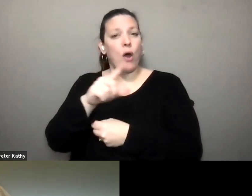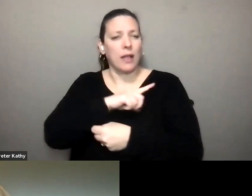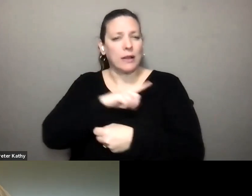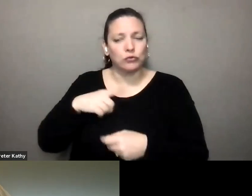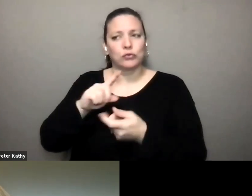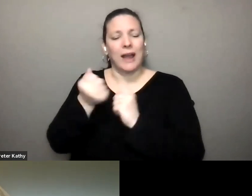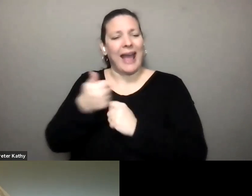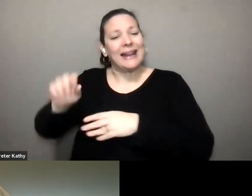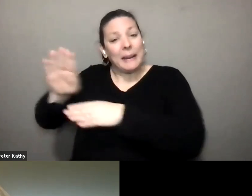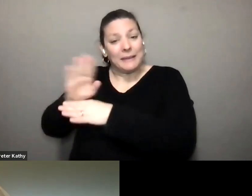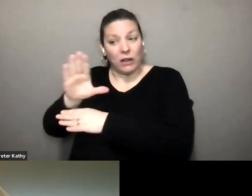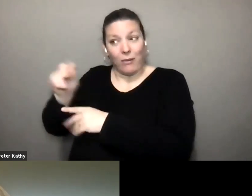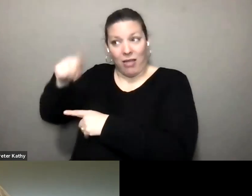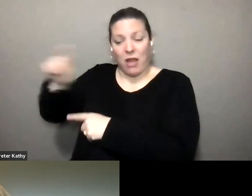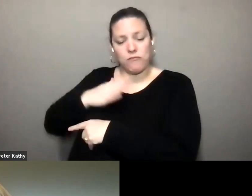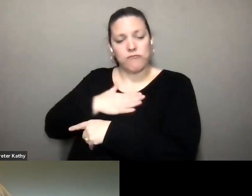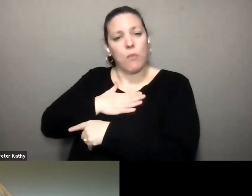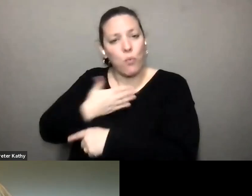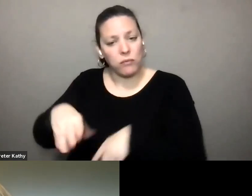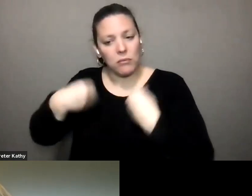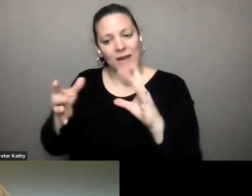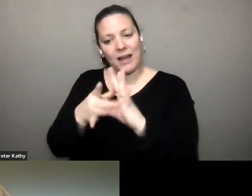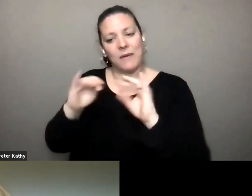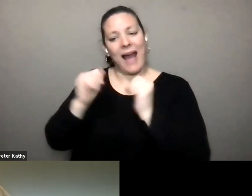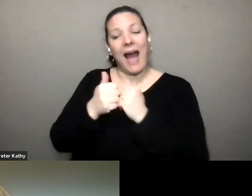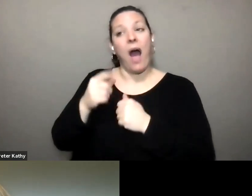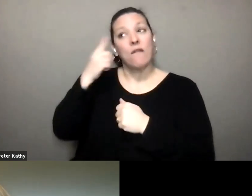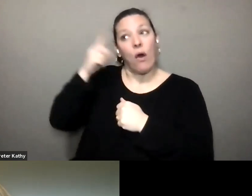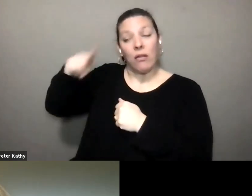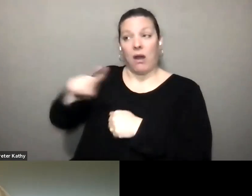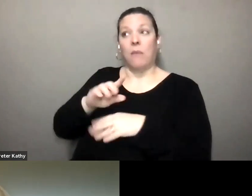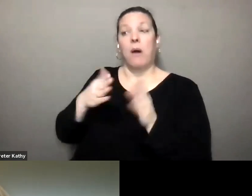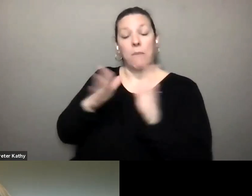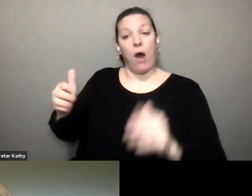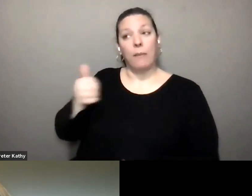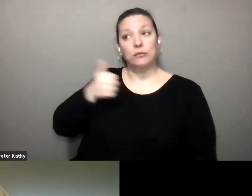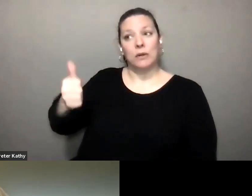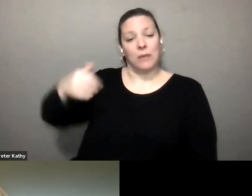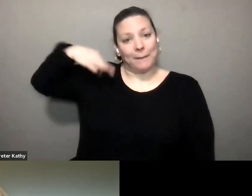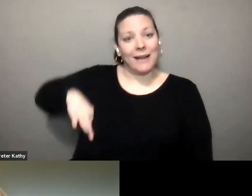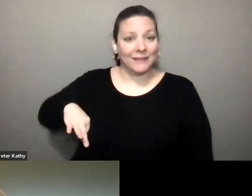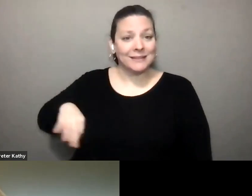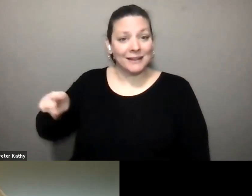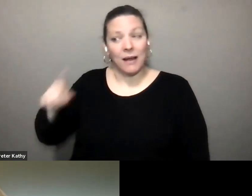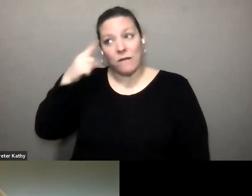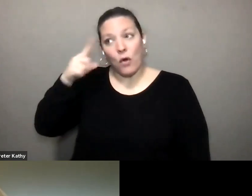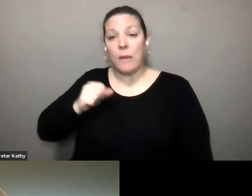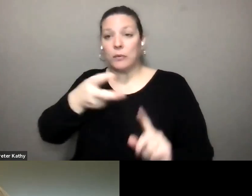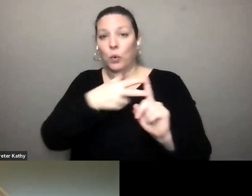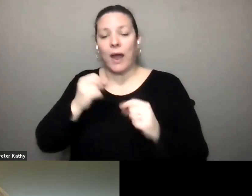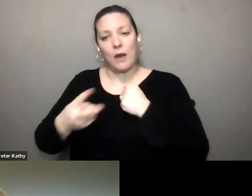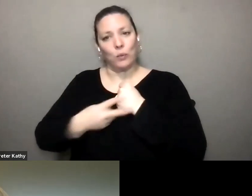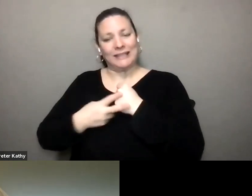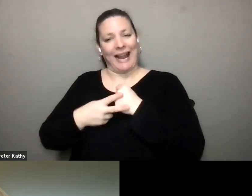or companies who are willing to comment on how public transportation is beneficial in order to recruit and retain